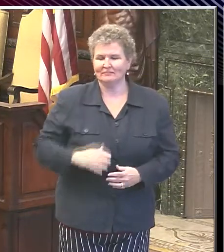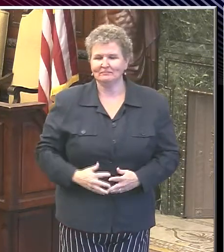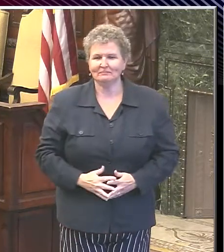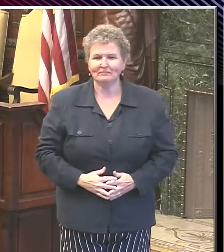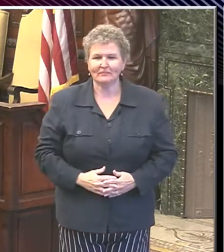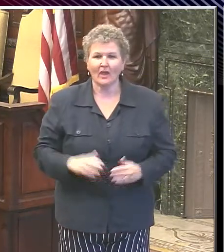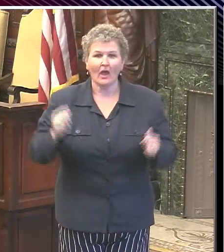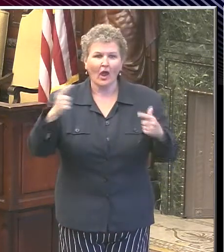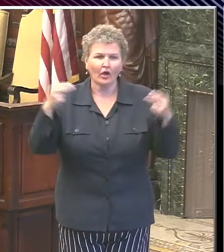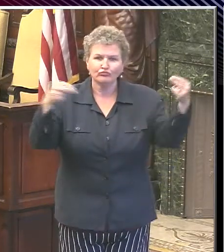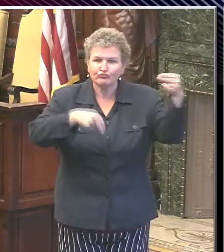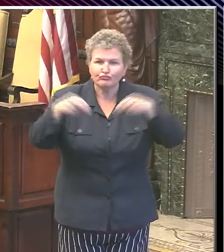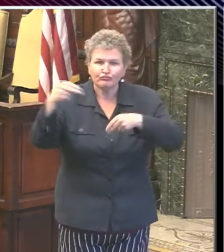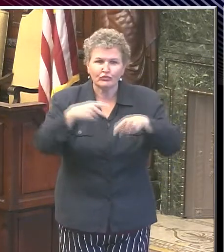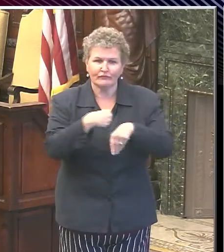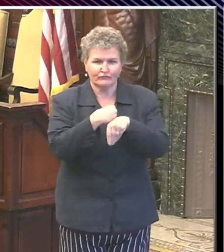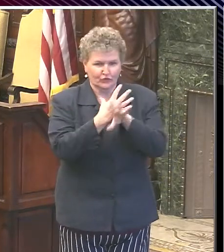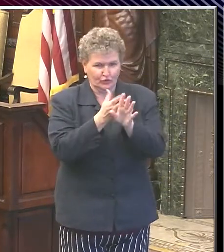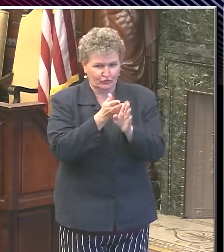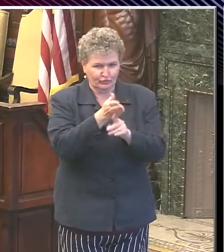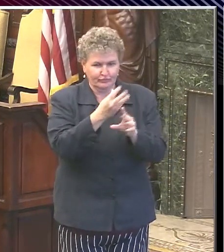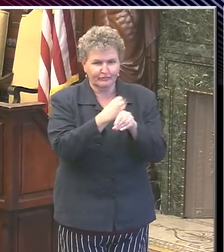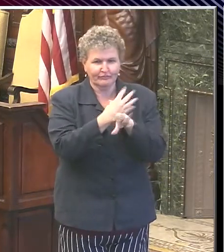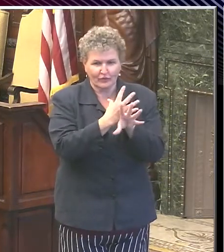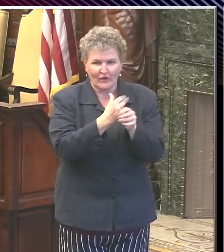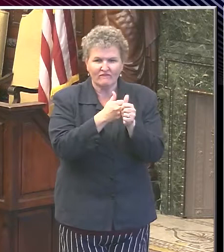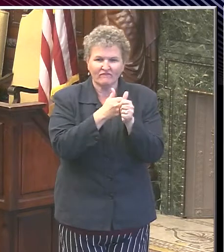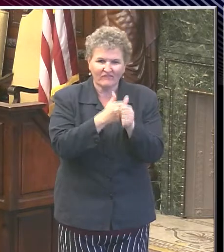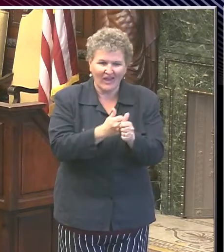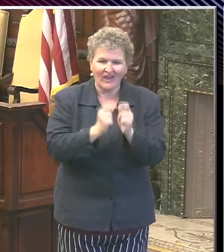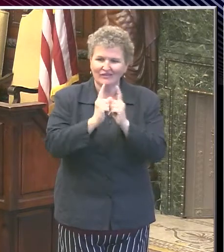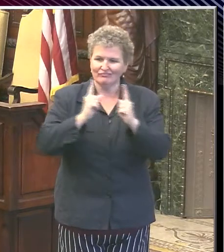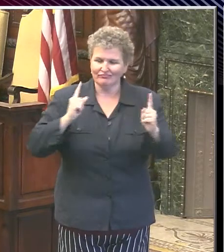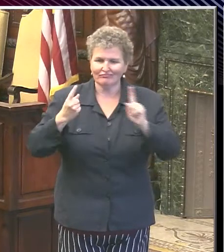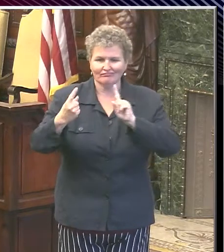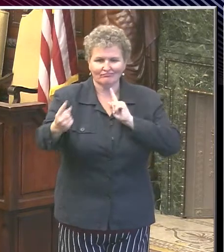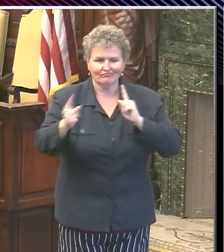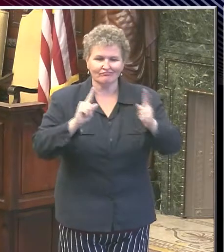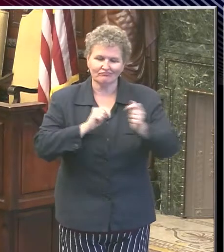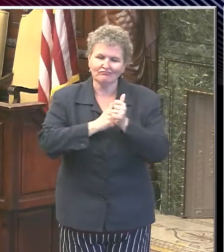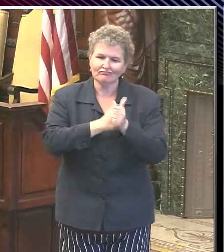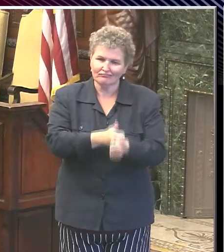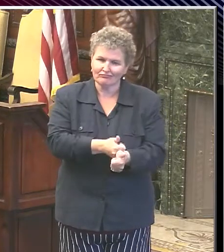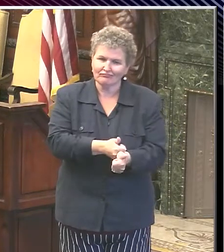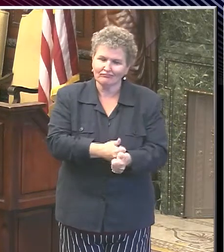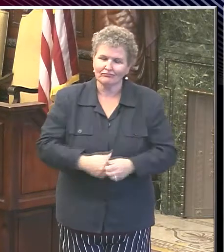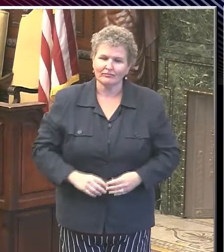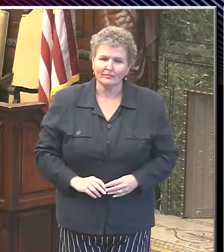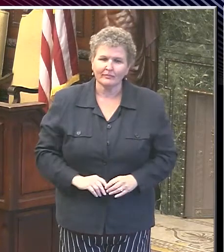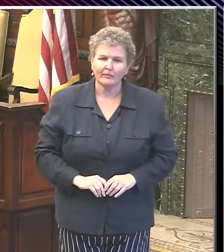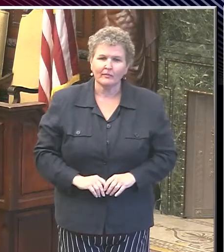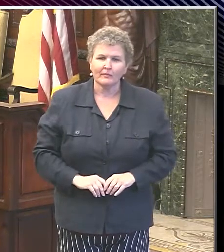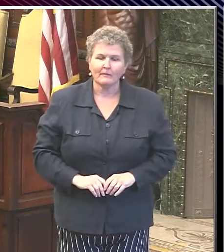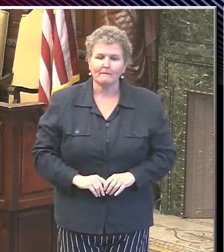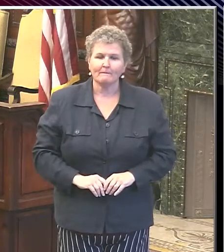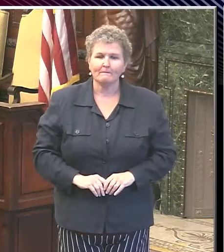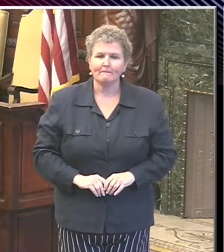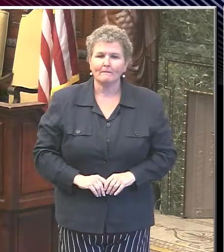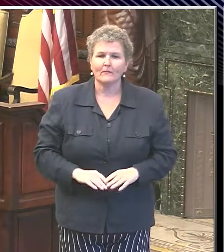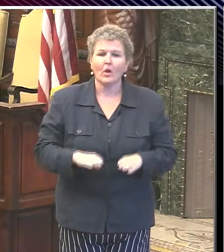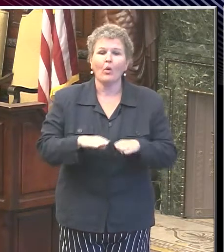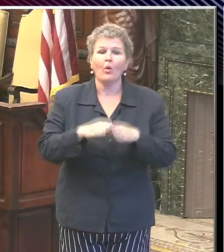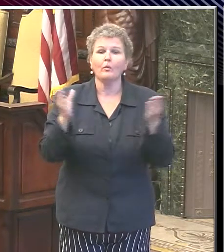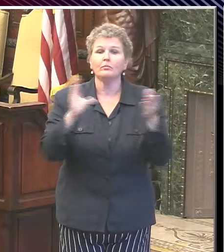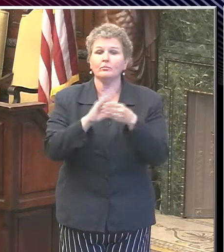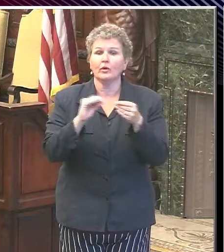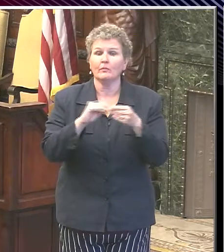are joining the briefing virtually to adhere to social distancing guidelines. We will begin our briefing today with opening remarks from